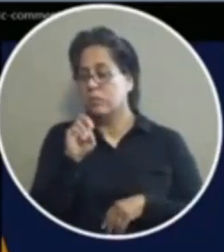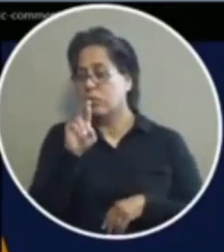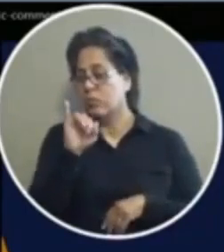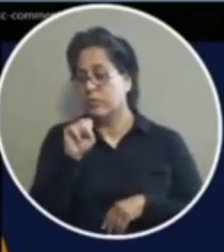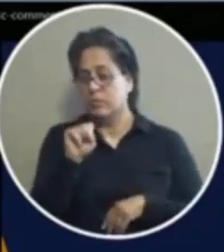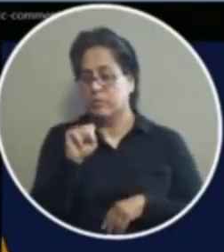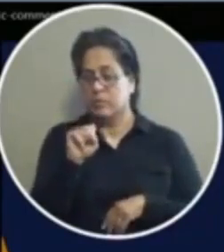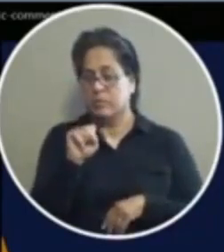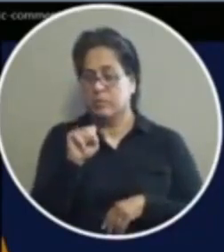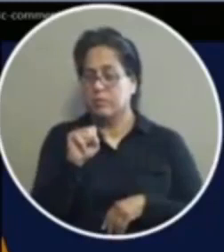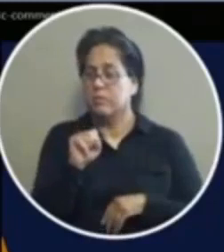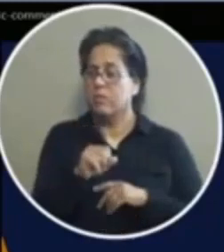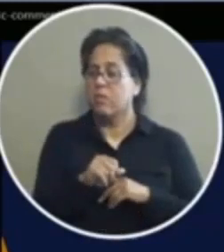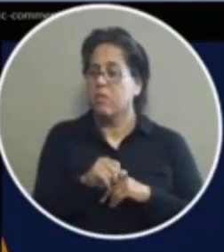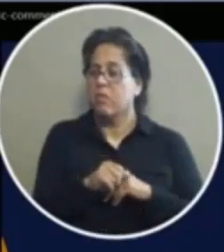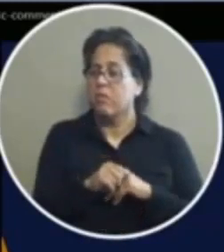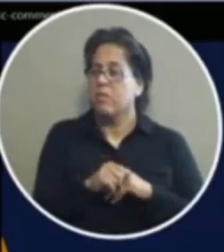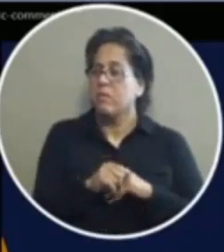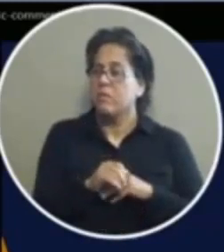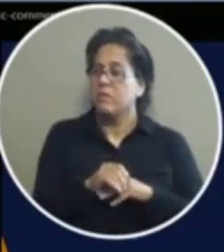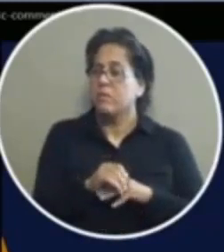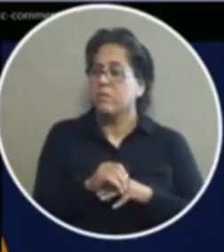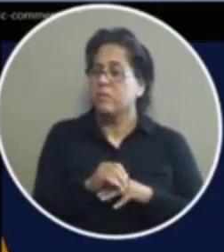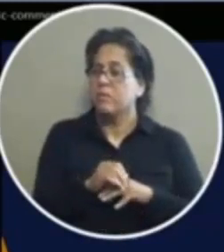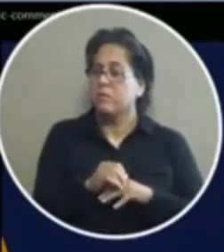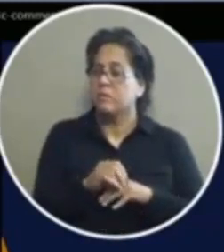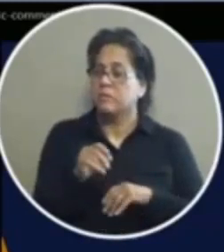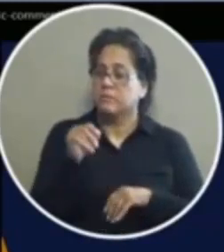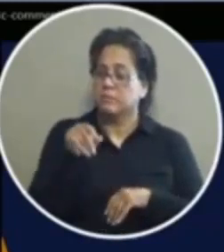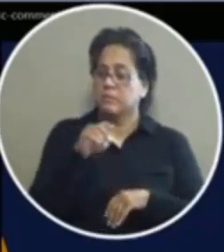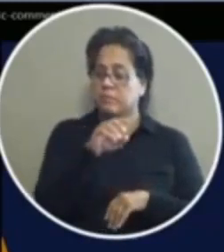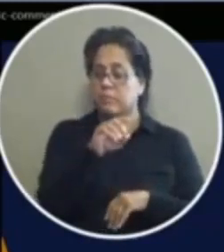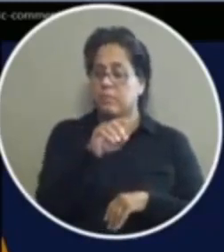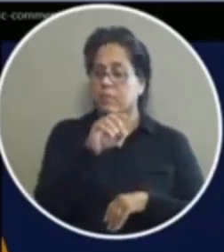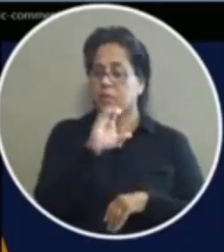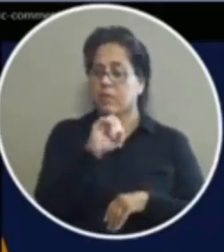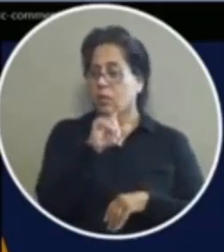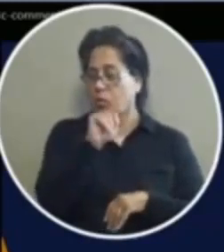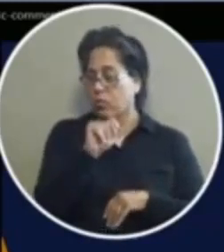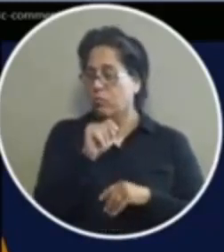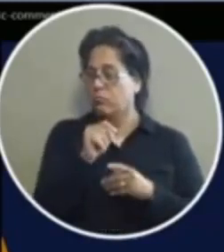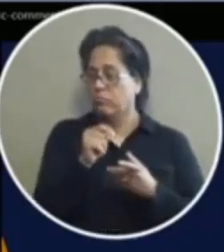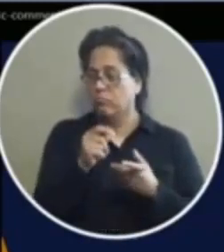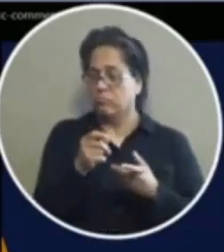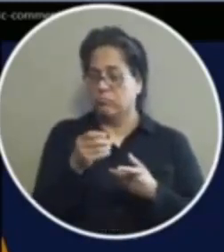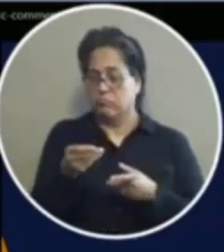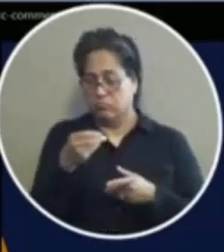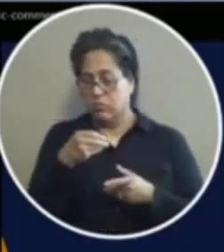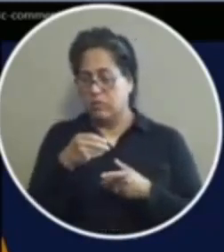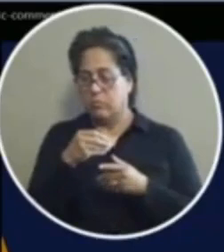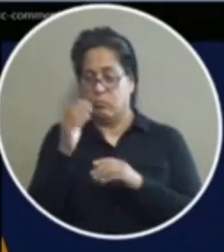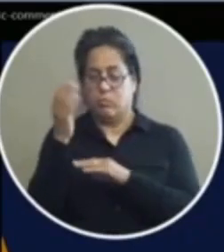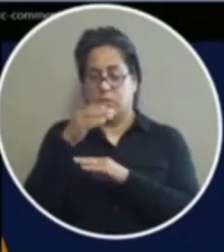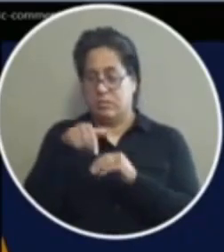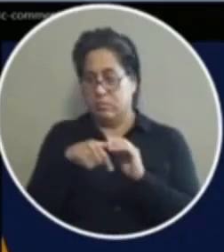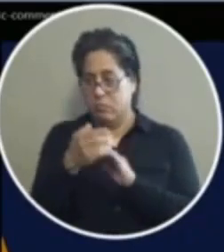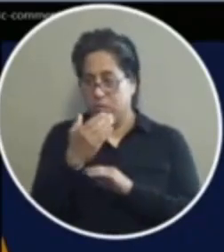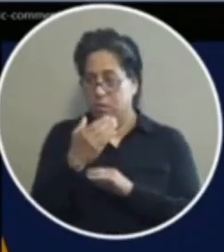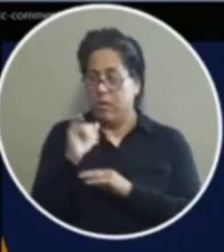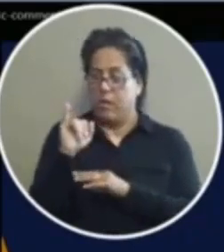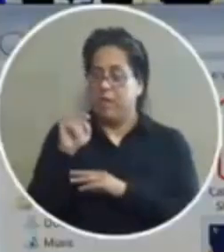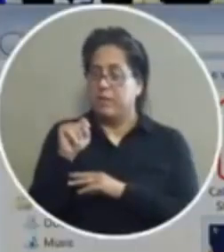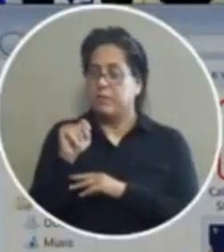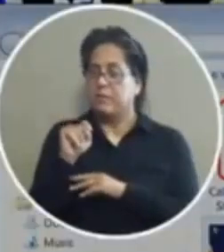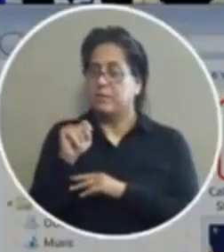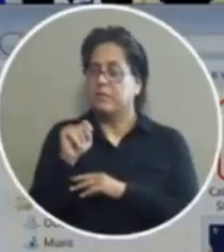star six you can unmute your telephone and mr de morris did drop off a presentation in my office this morning it will you please